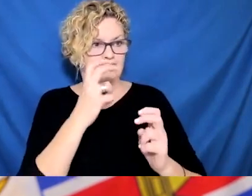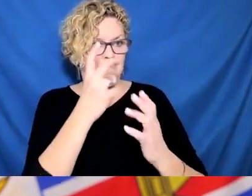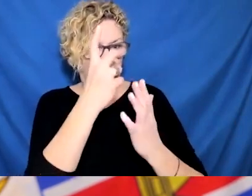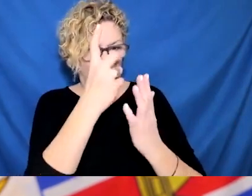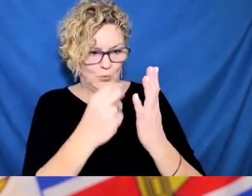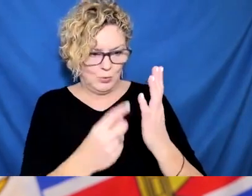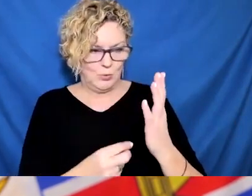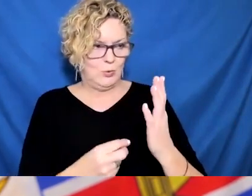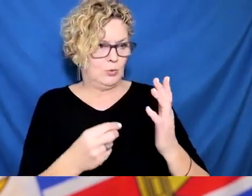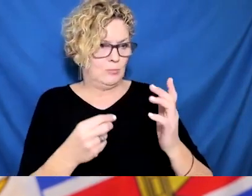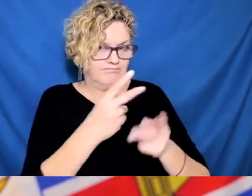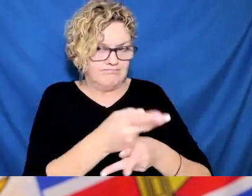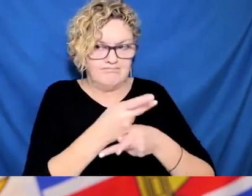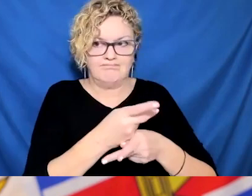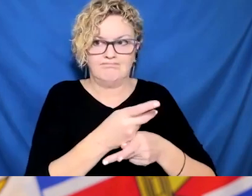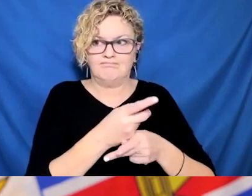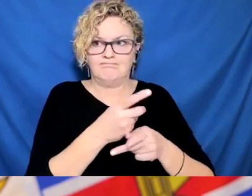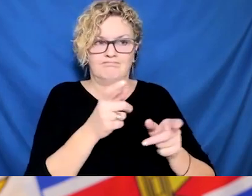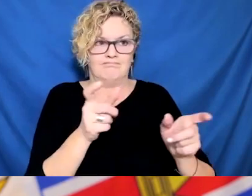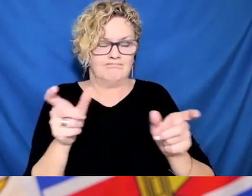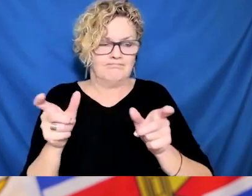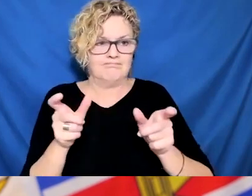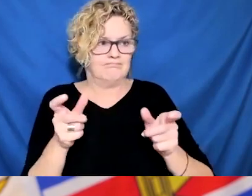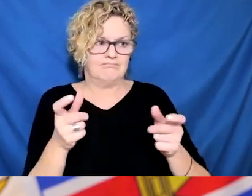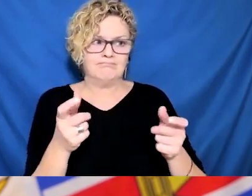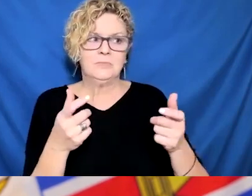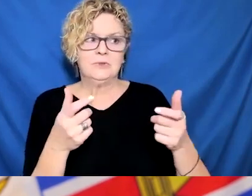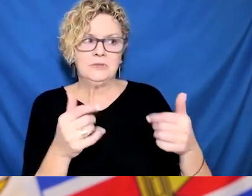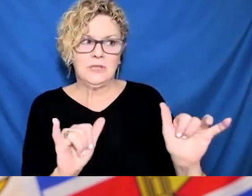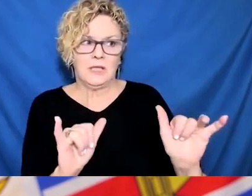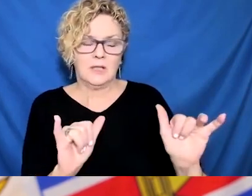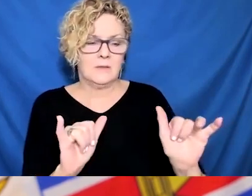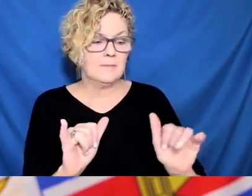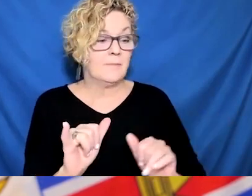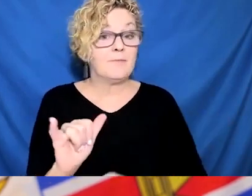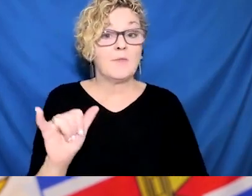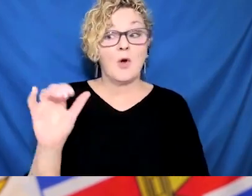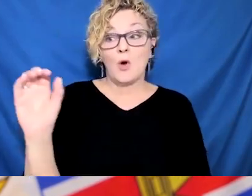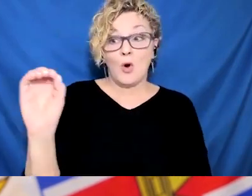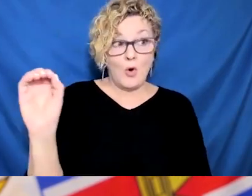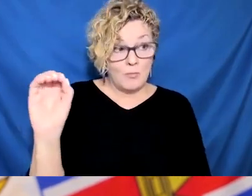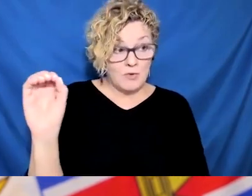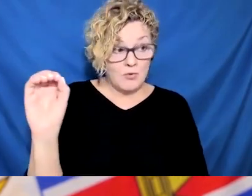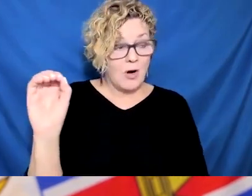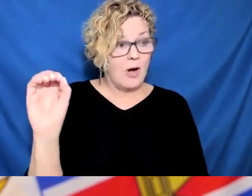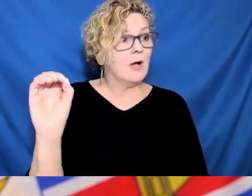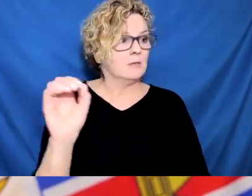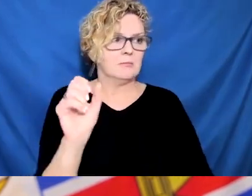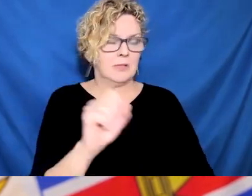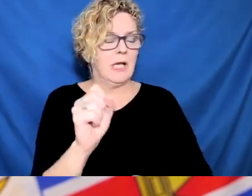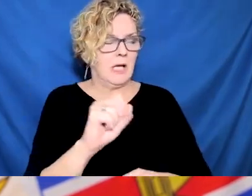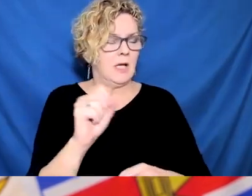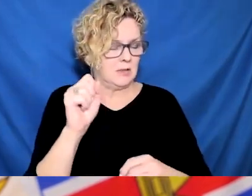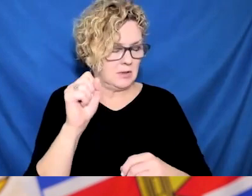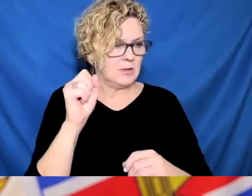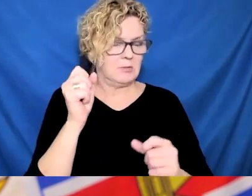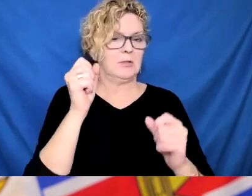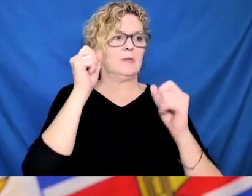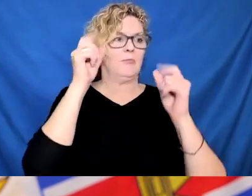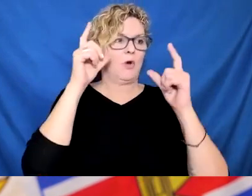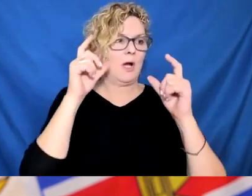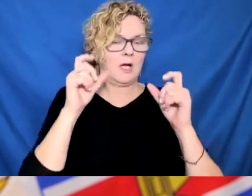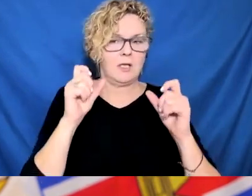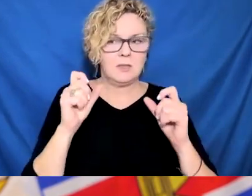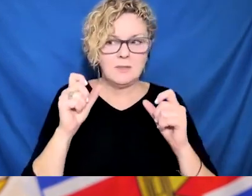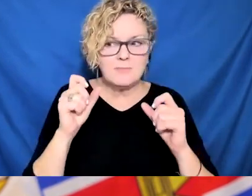is clearly not where we want to be further when we're living with this virus in an endemic state. But I do believe